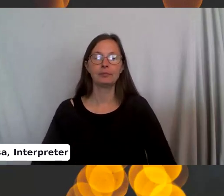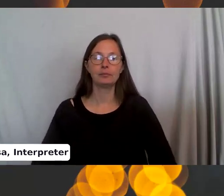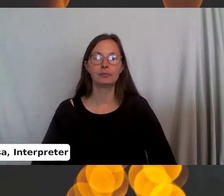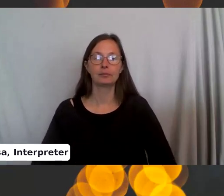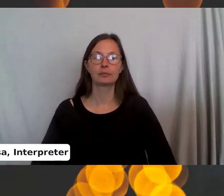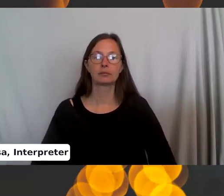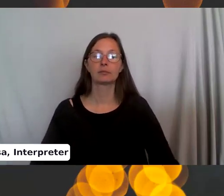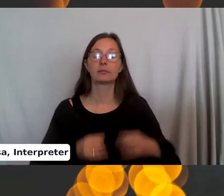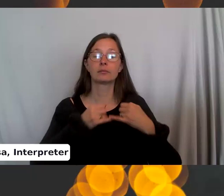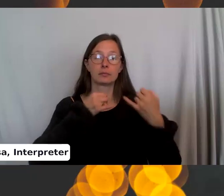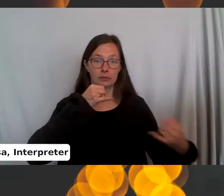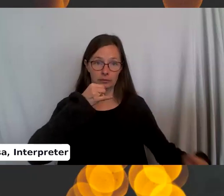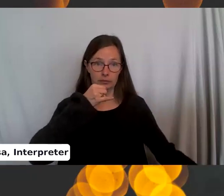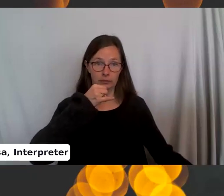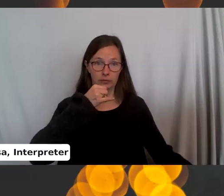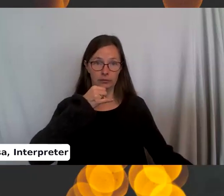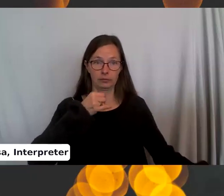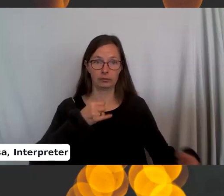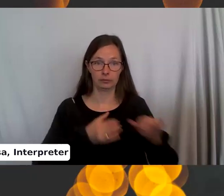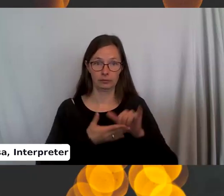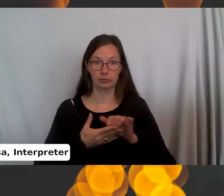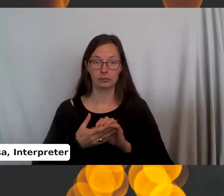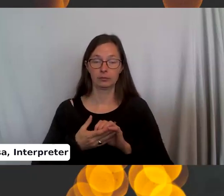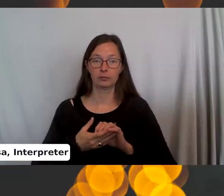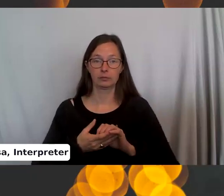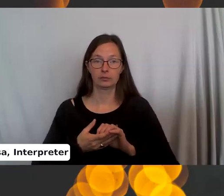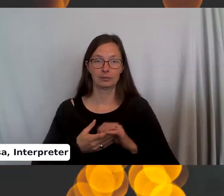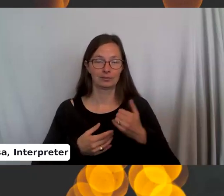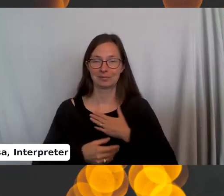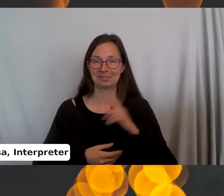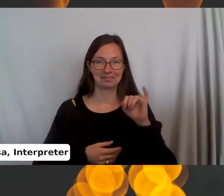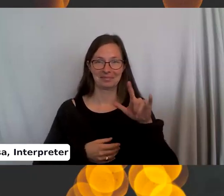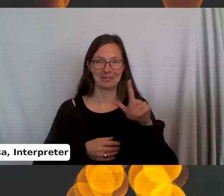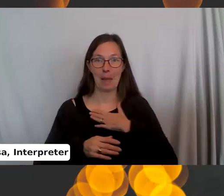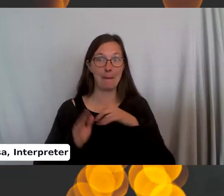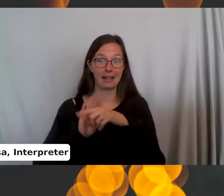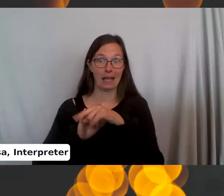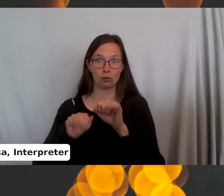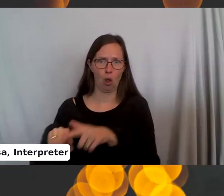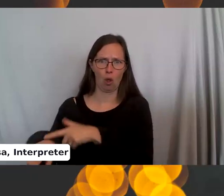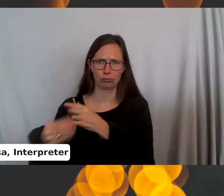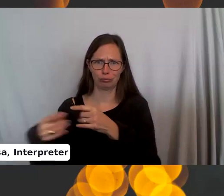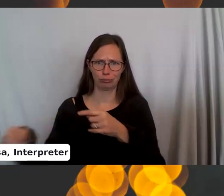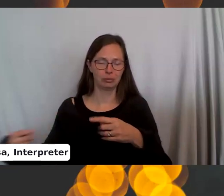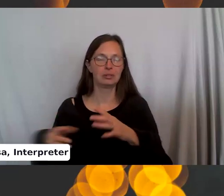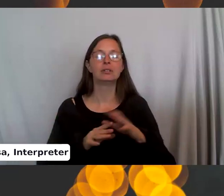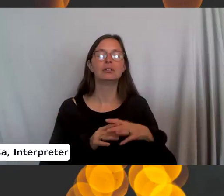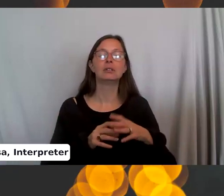hanging down like this. Sorry, this tail is very long. Hanging down like this